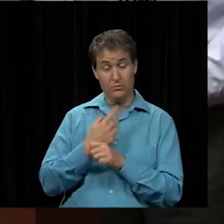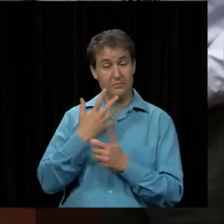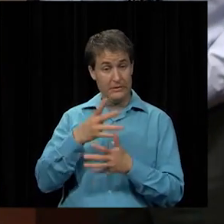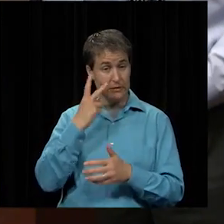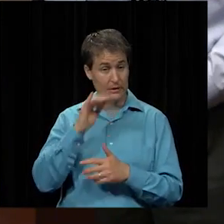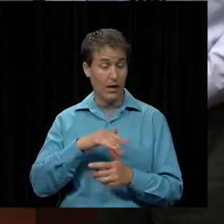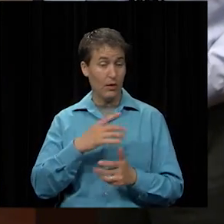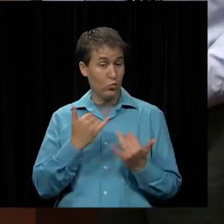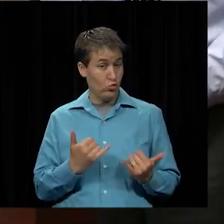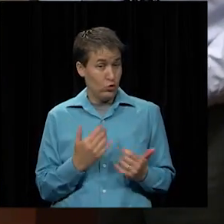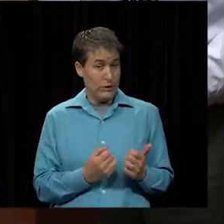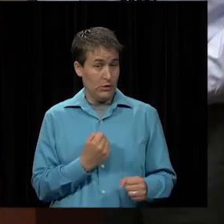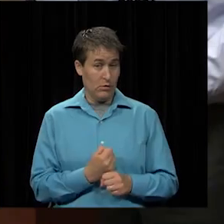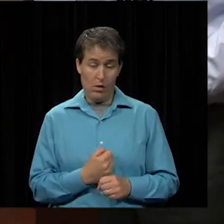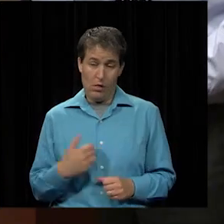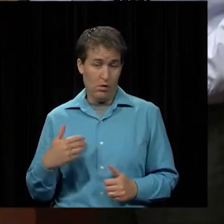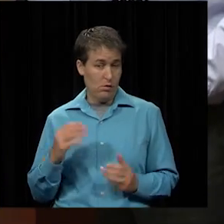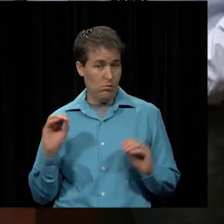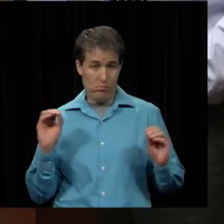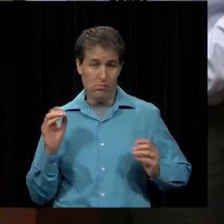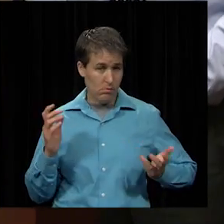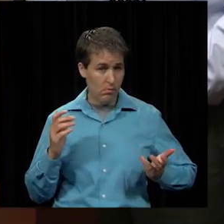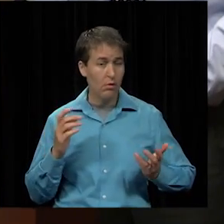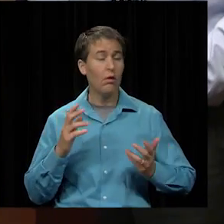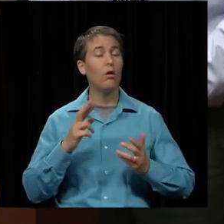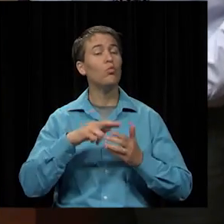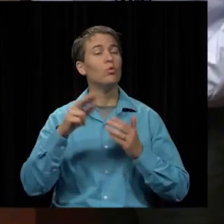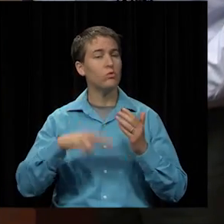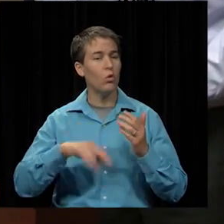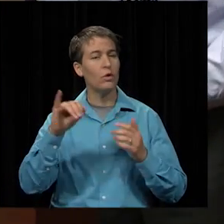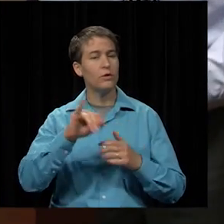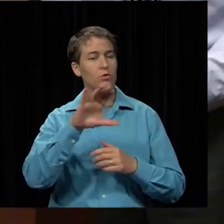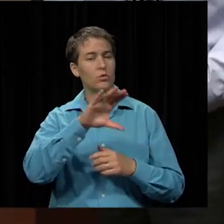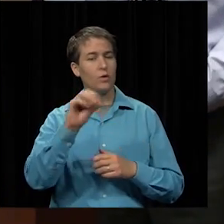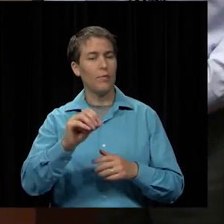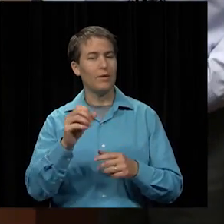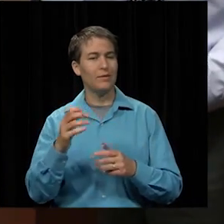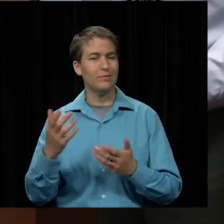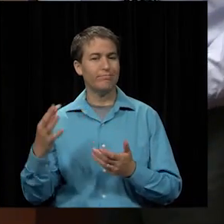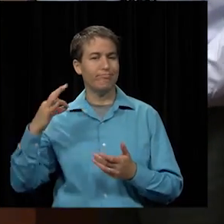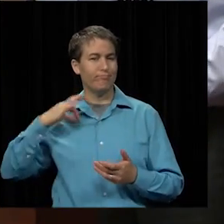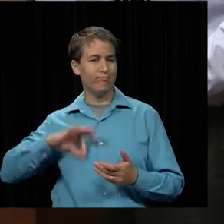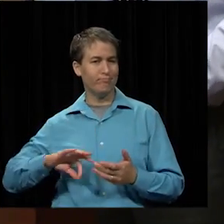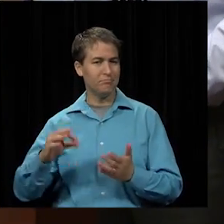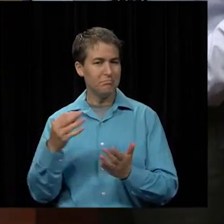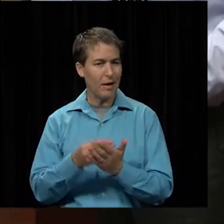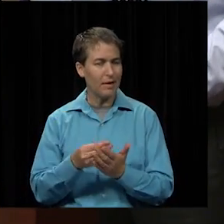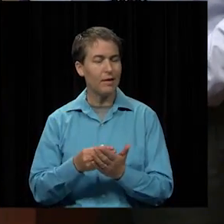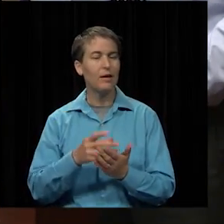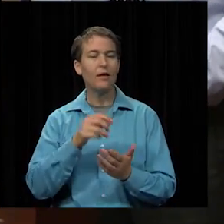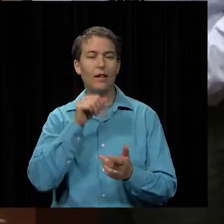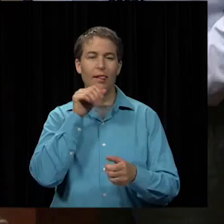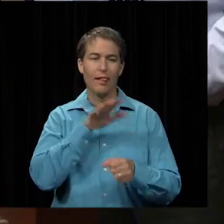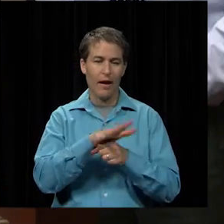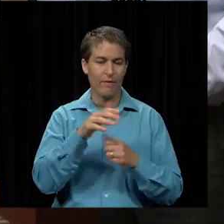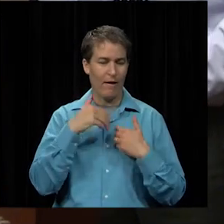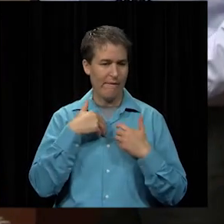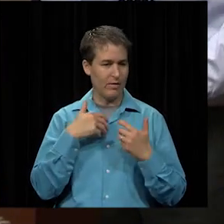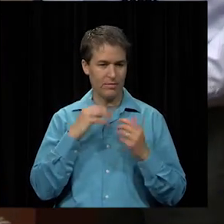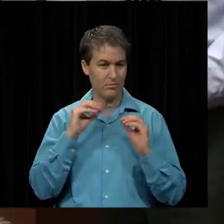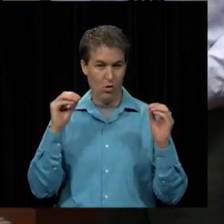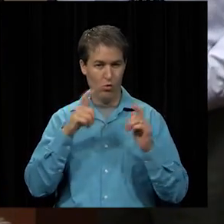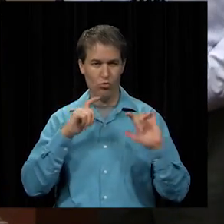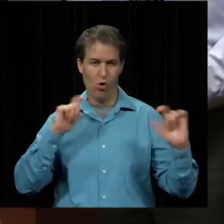we have not. That, as a result, insurance companies have made money, both on lack of having large losses,